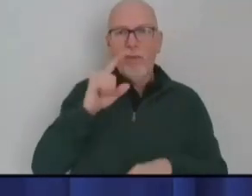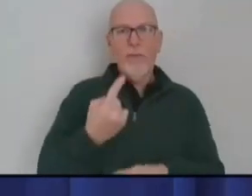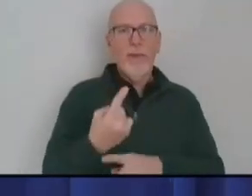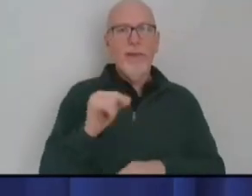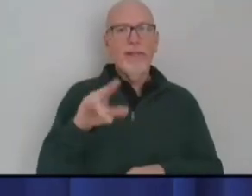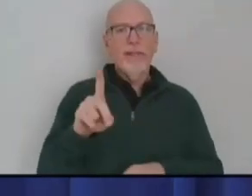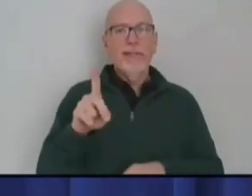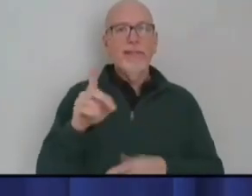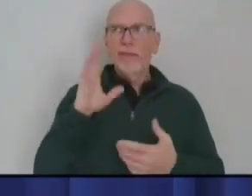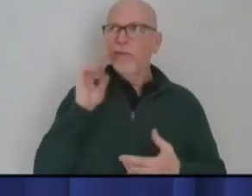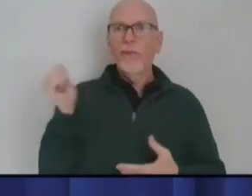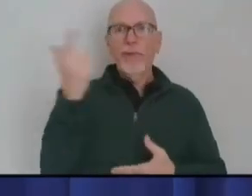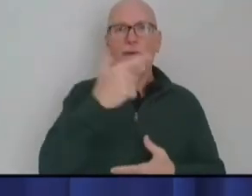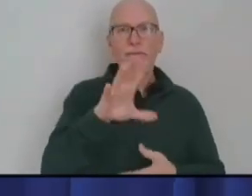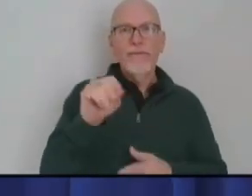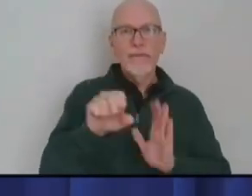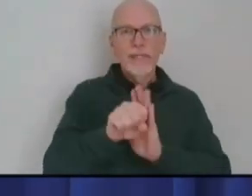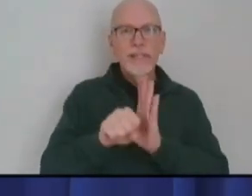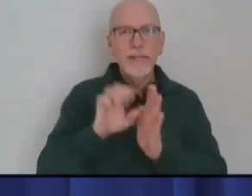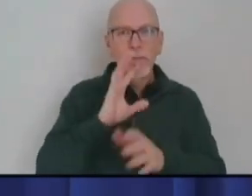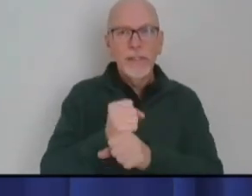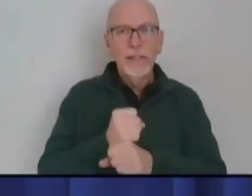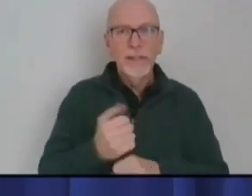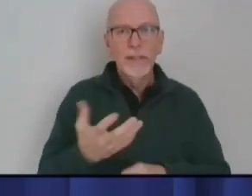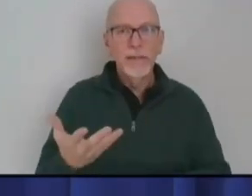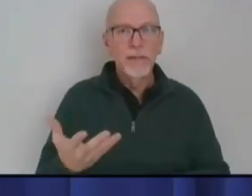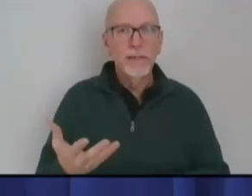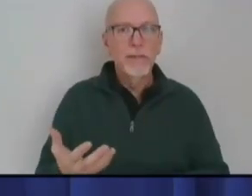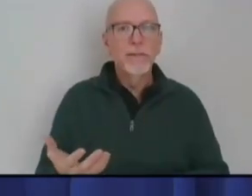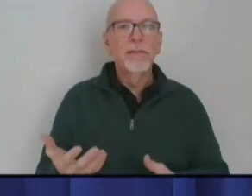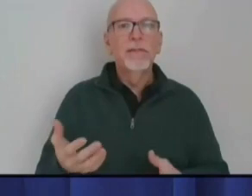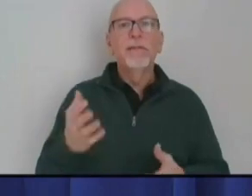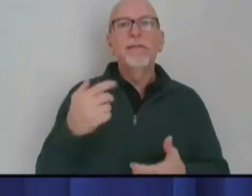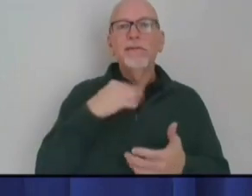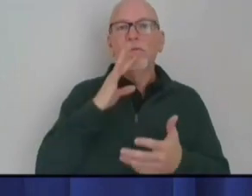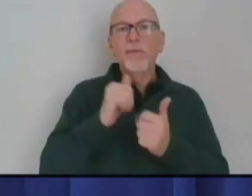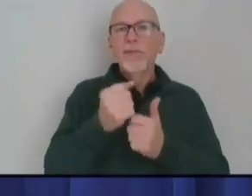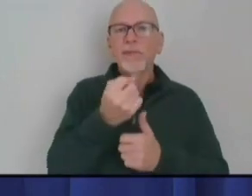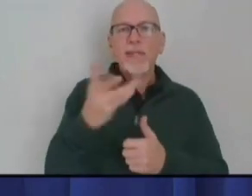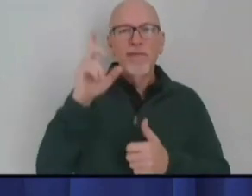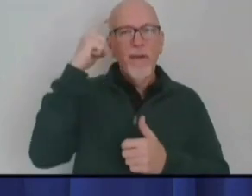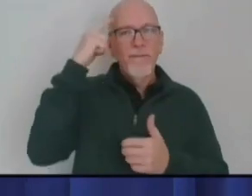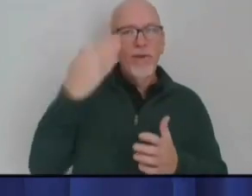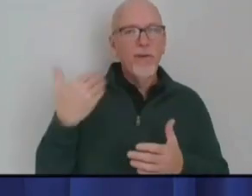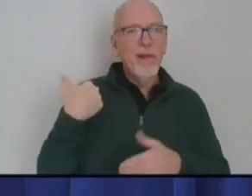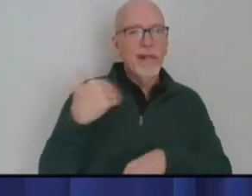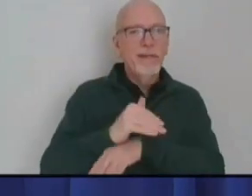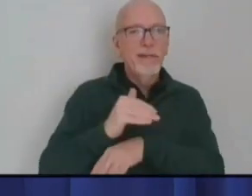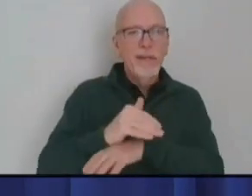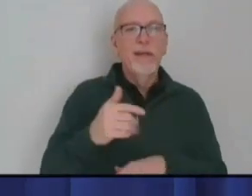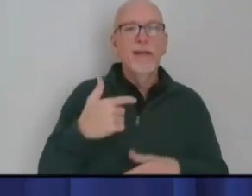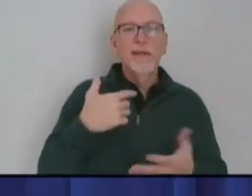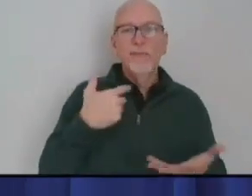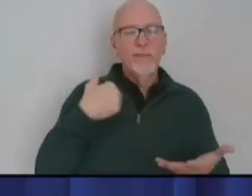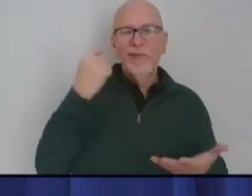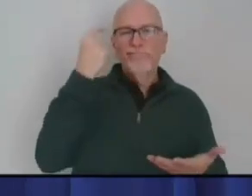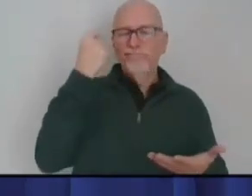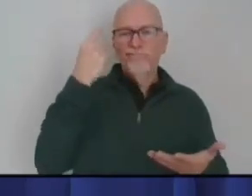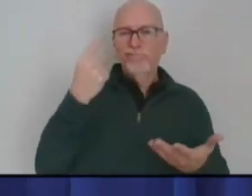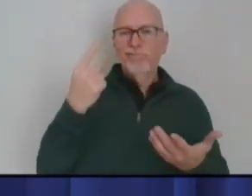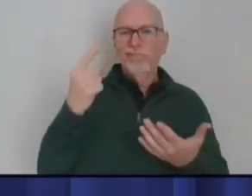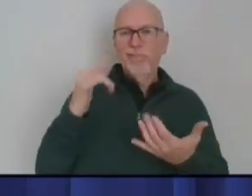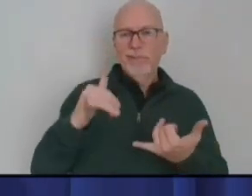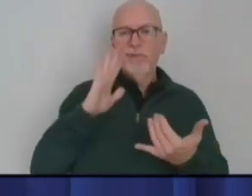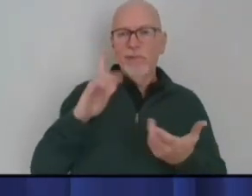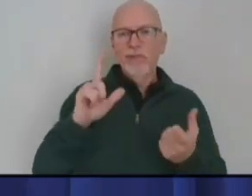was on the phone last night with multiple governors. And we get it. And that number changes